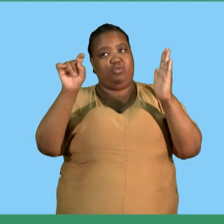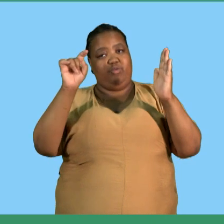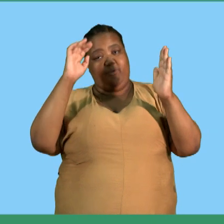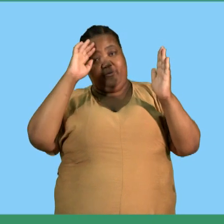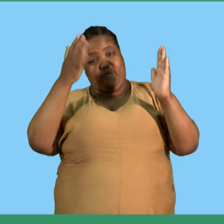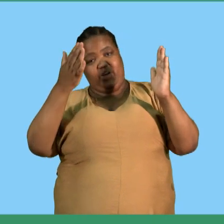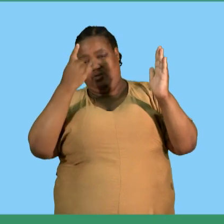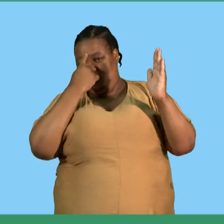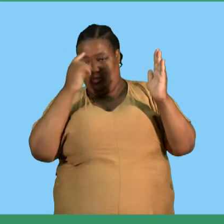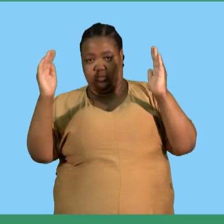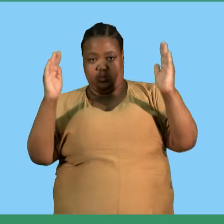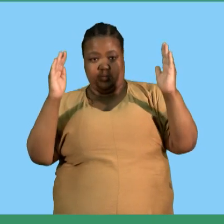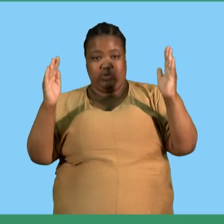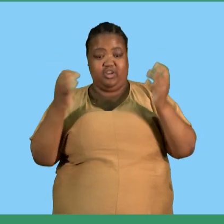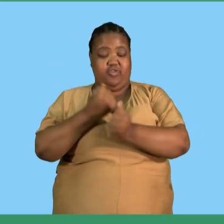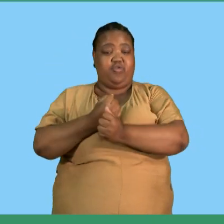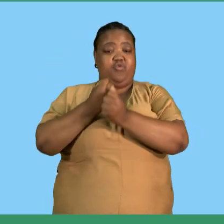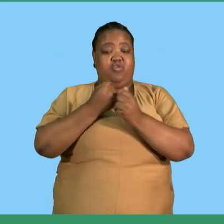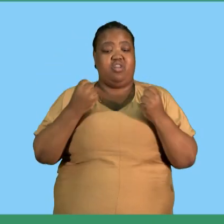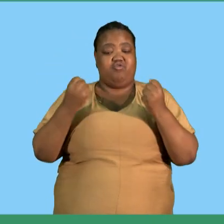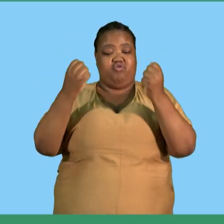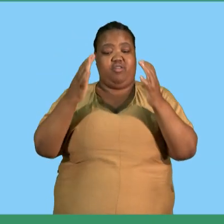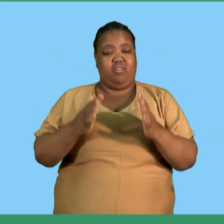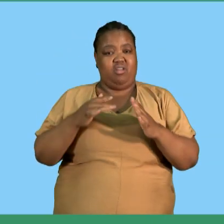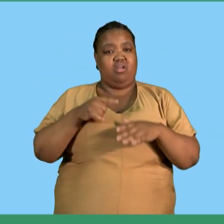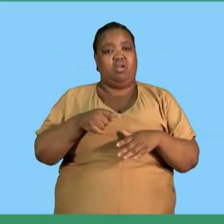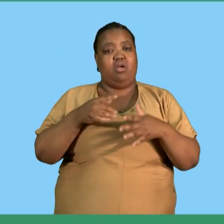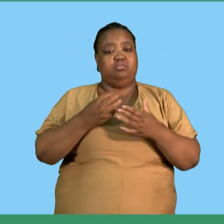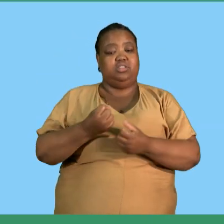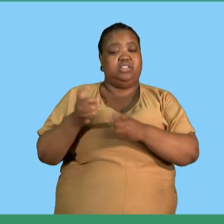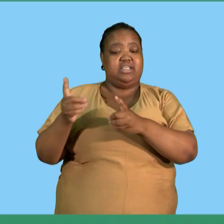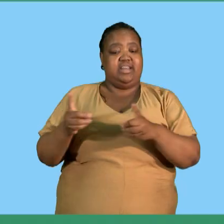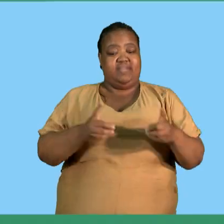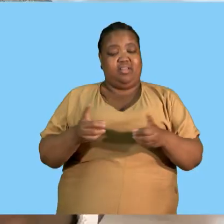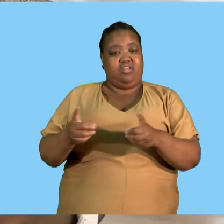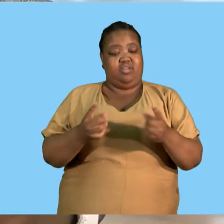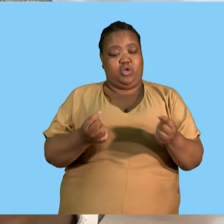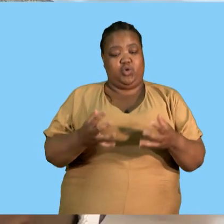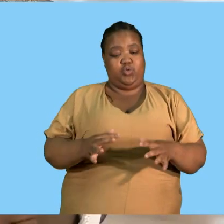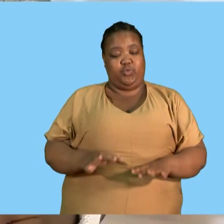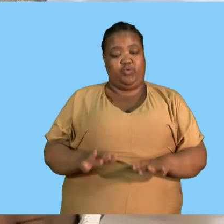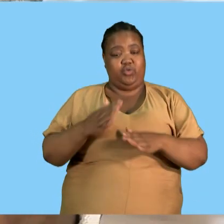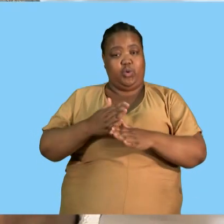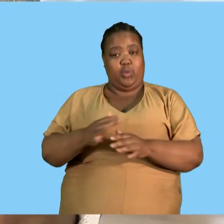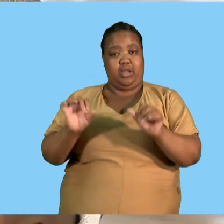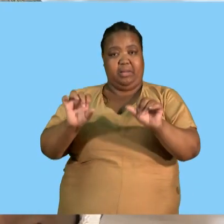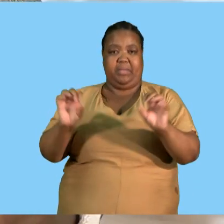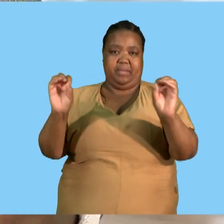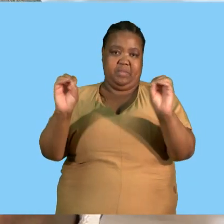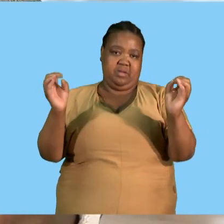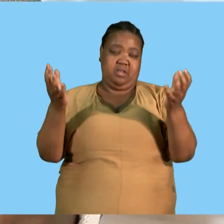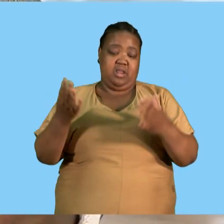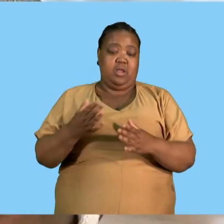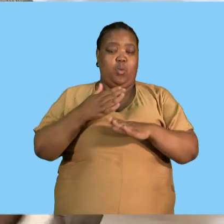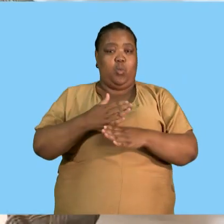always return to the factory after making deliveries so you are abusing work time and that